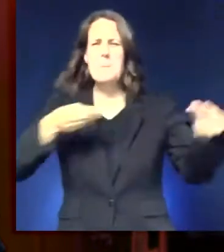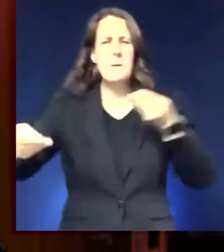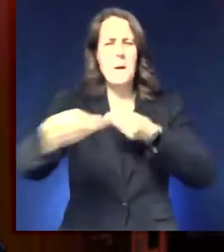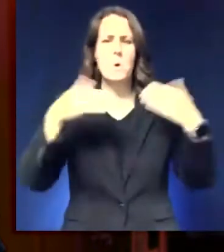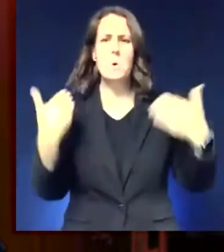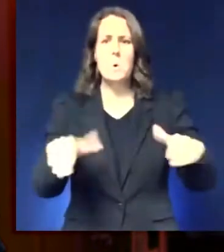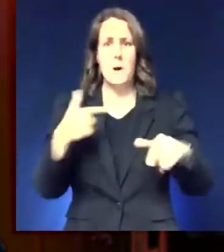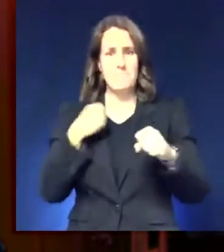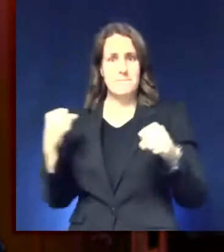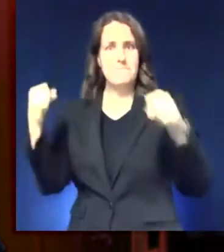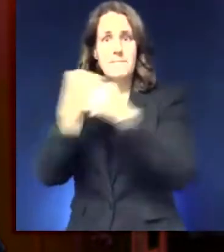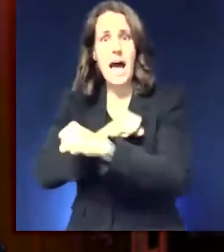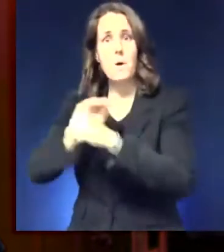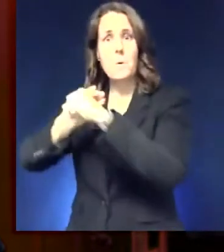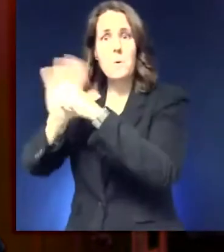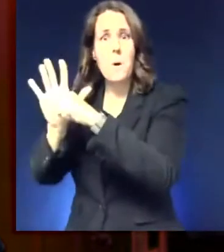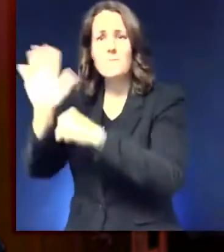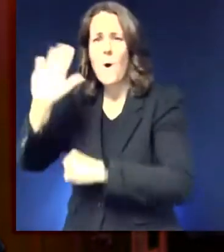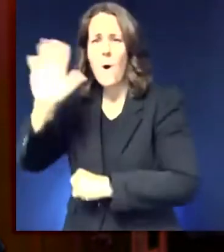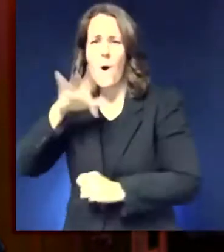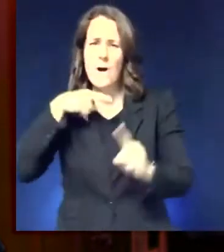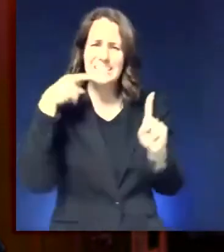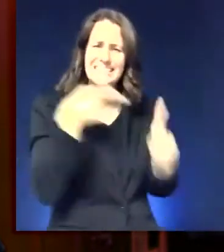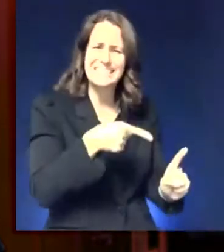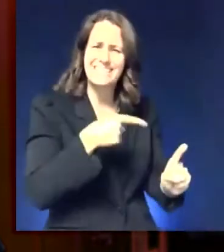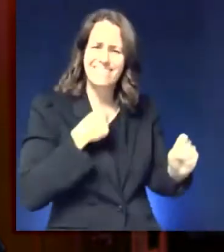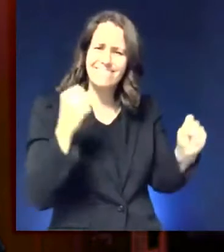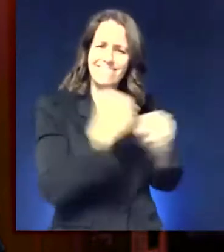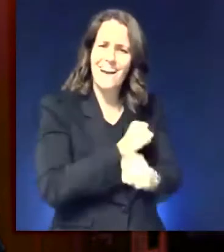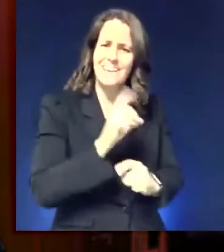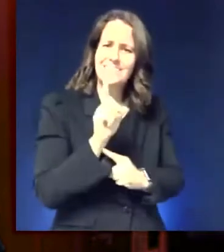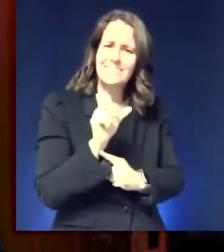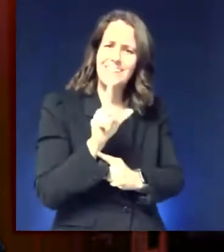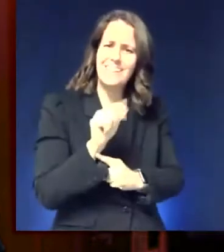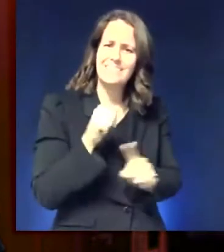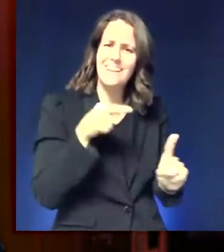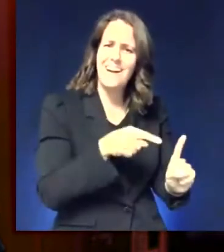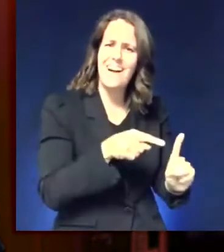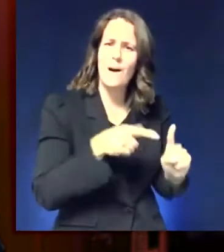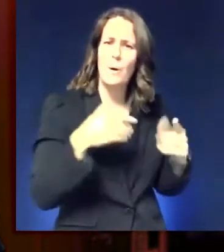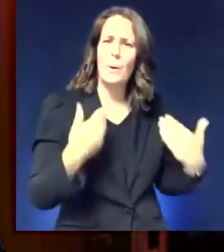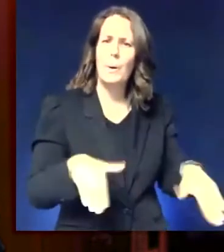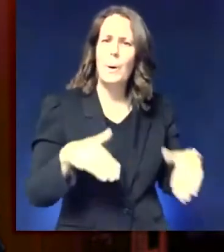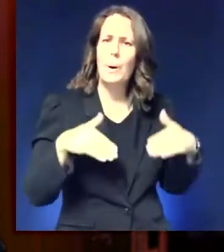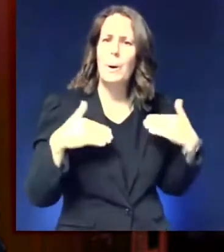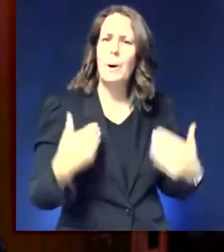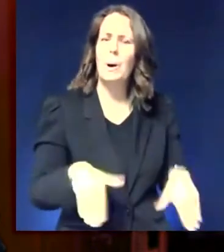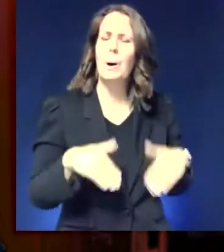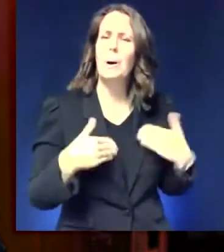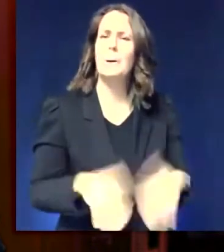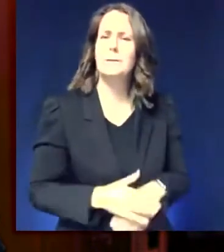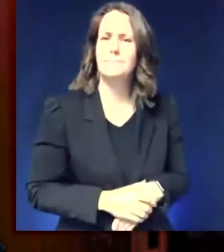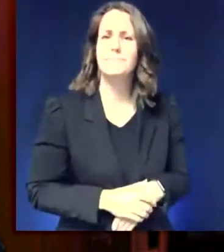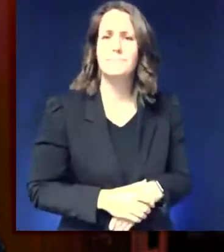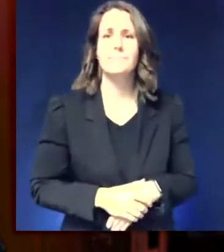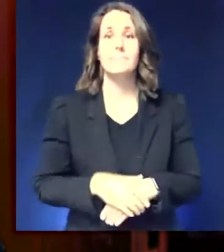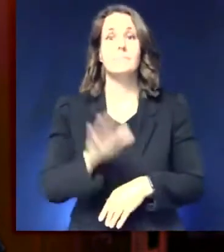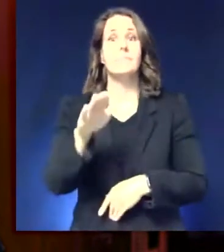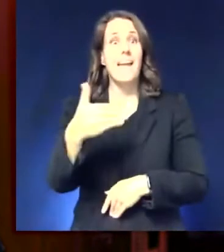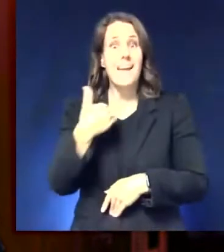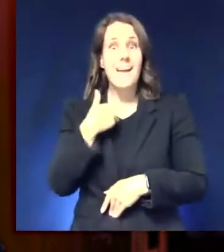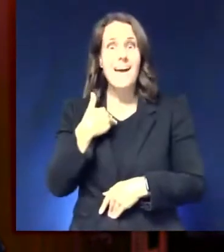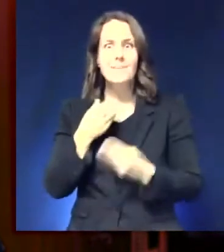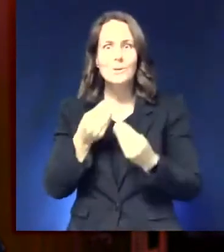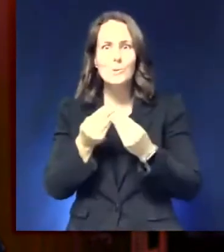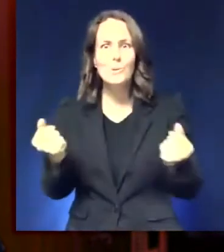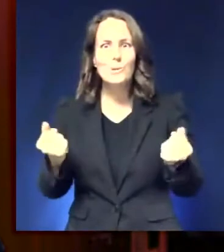variants that could follow. But Wisconsin, there is great news here, and that is that we have the answer. The